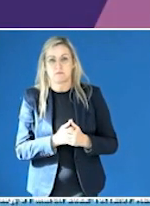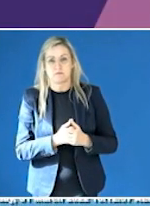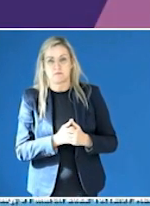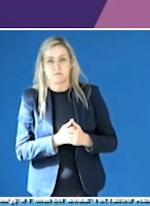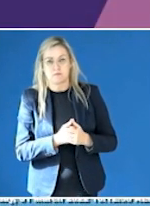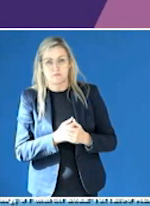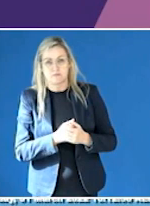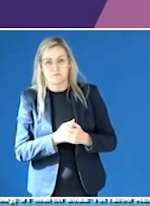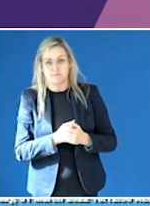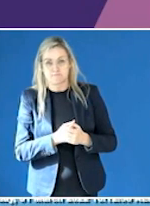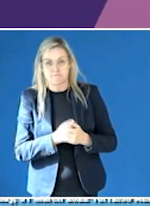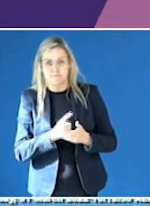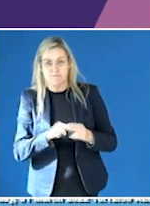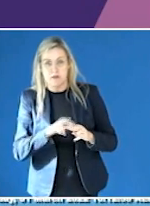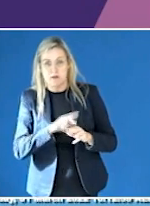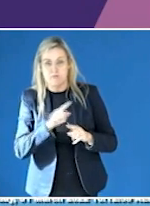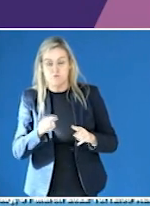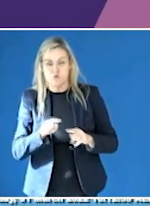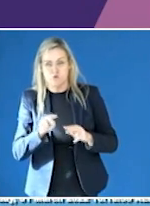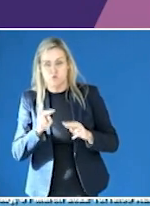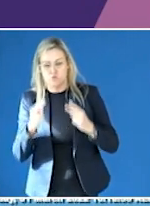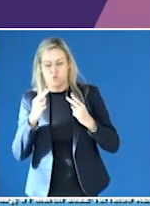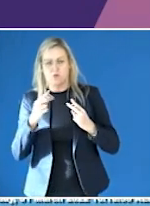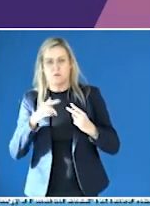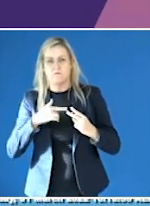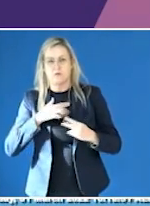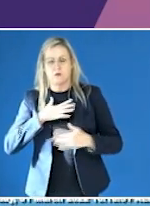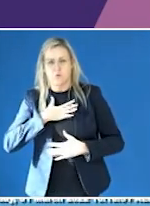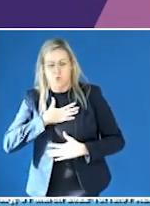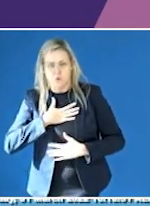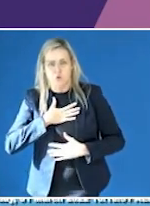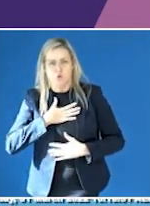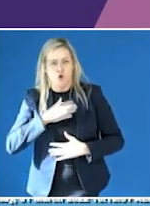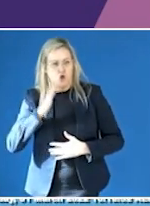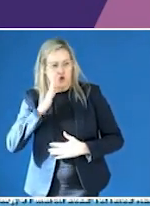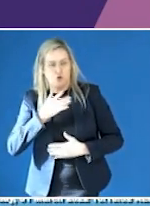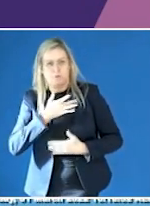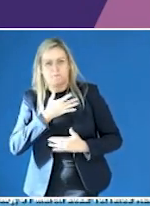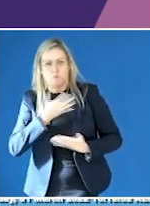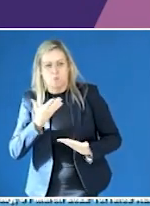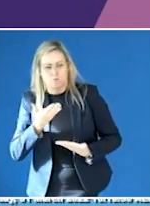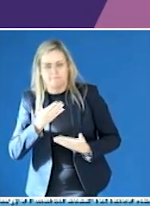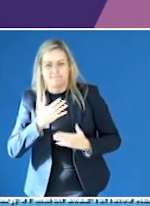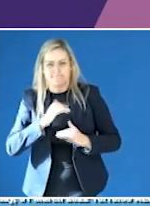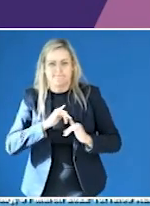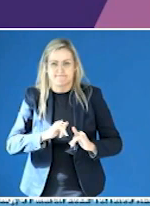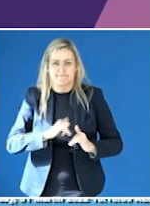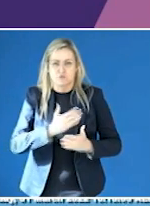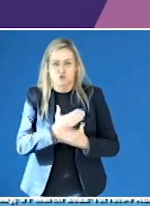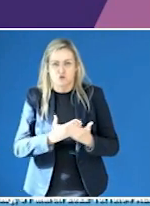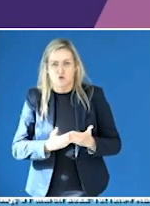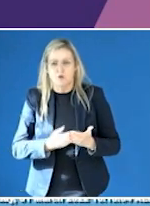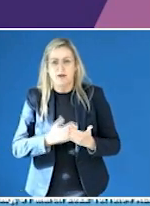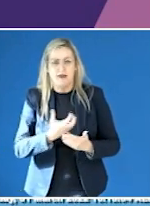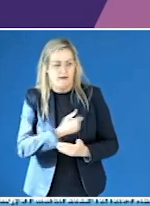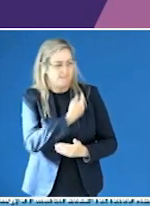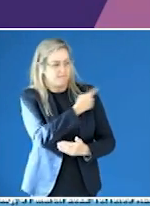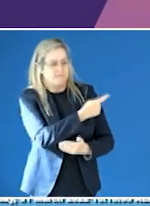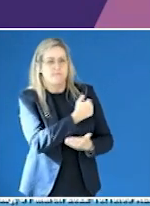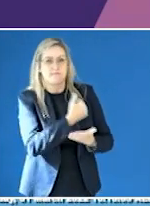If anyone wishes to seek assistance or speak to somebody, the numbers are available on the screen.